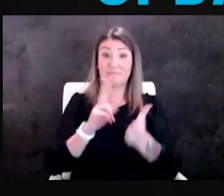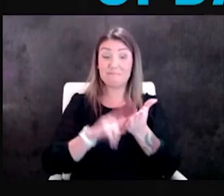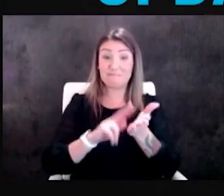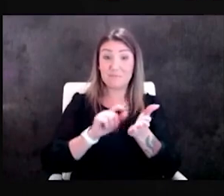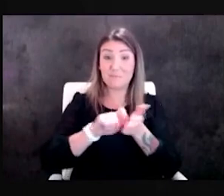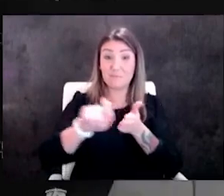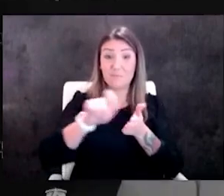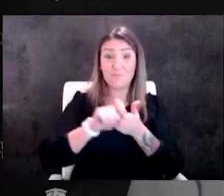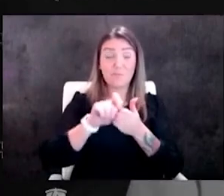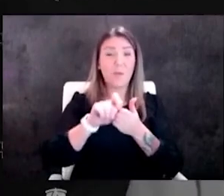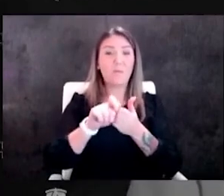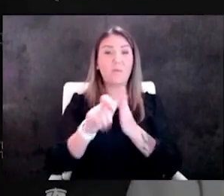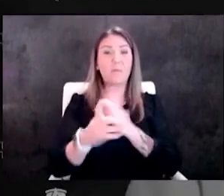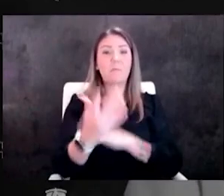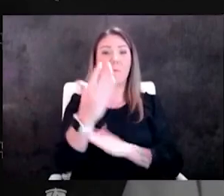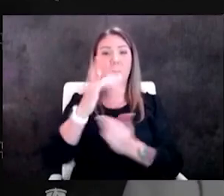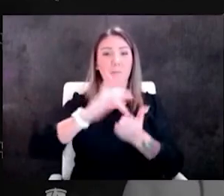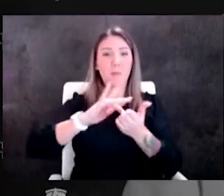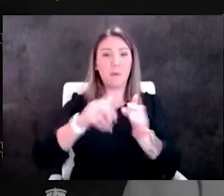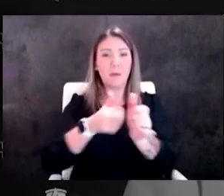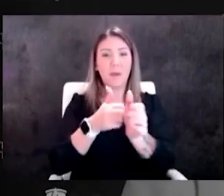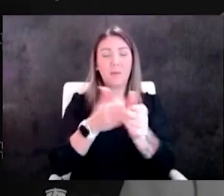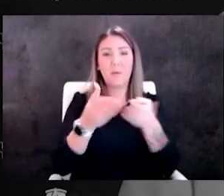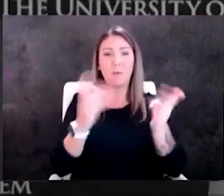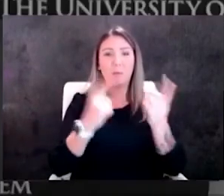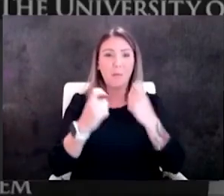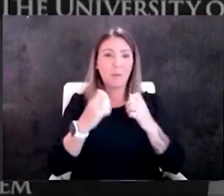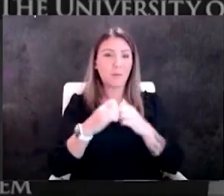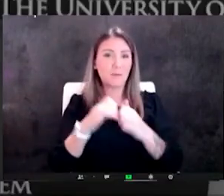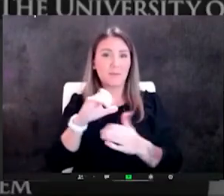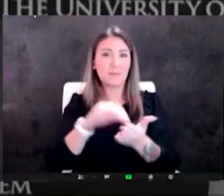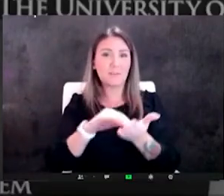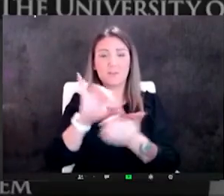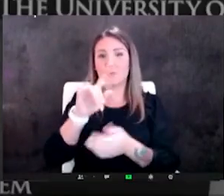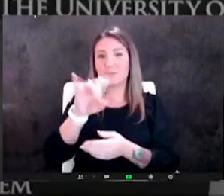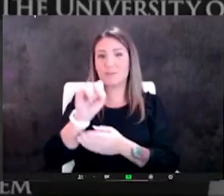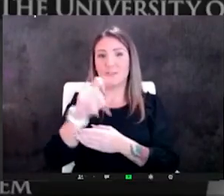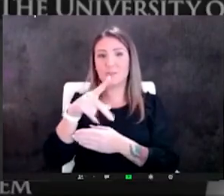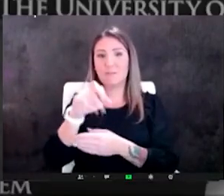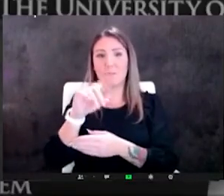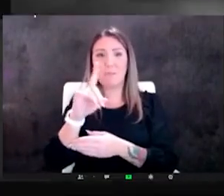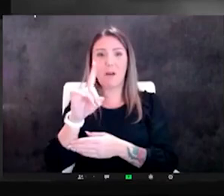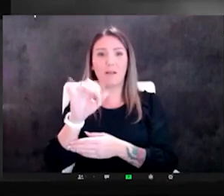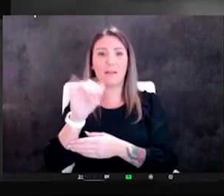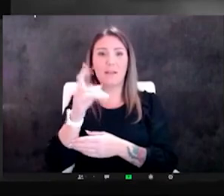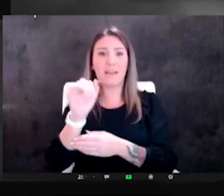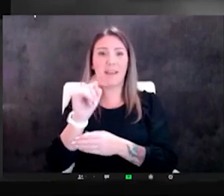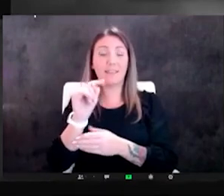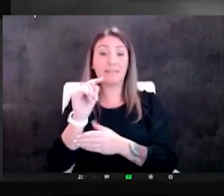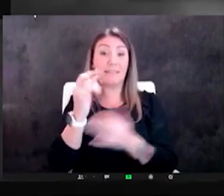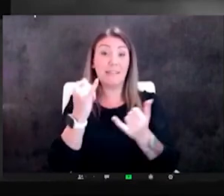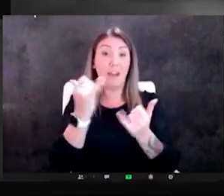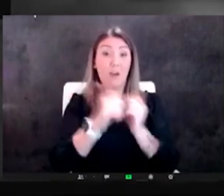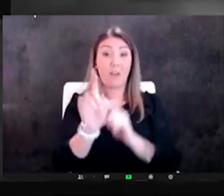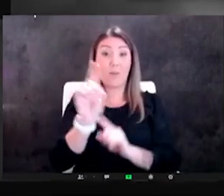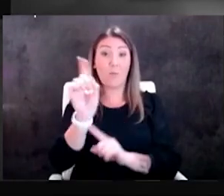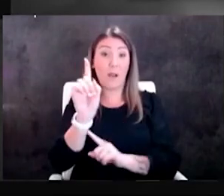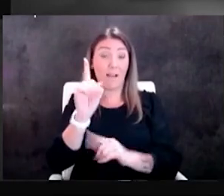would Now everywhere podcasts are available.